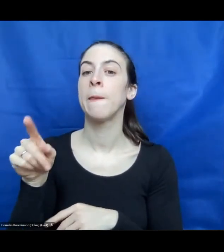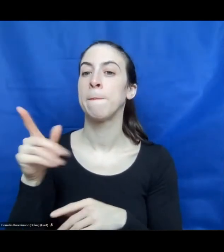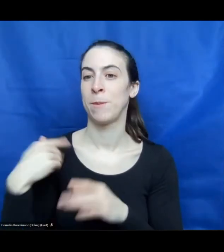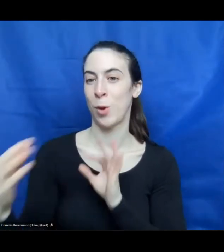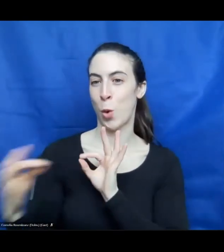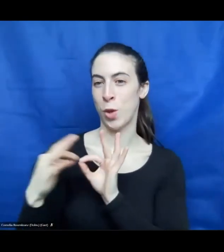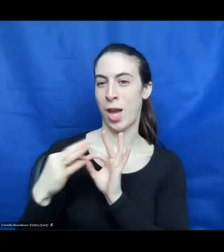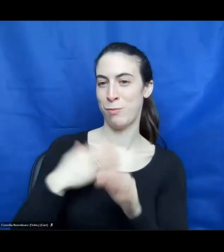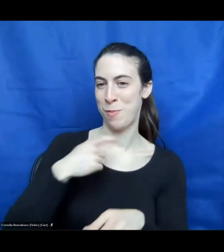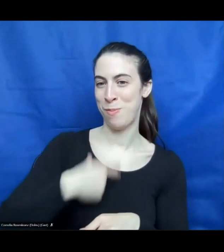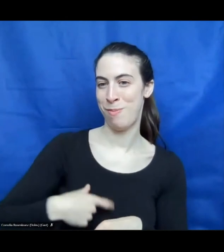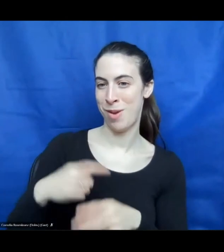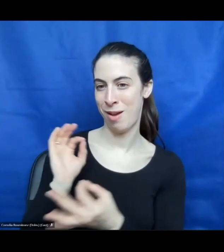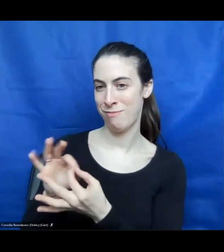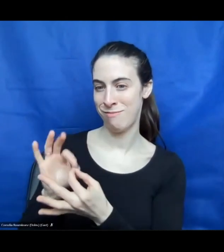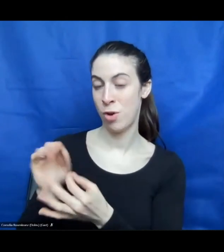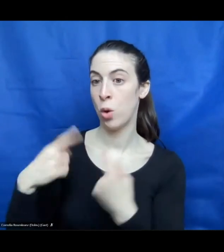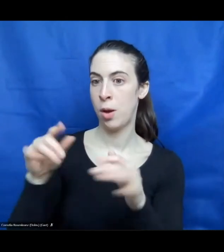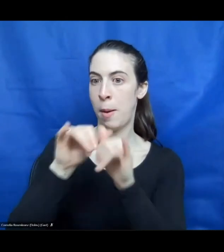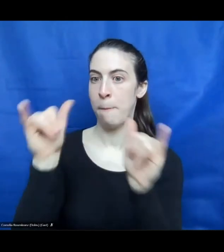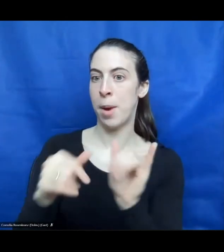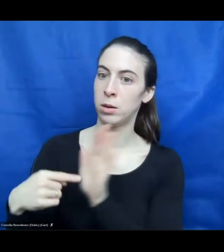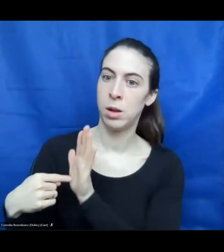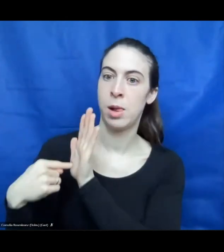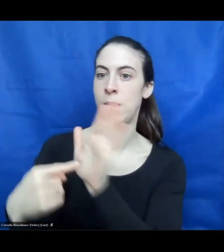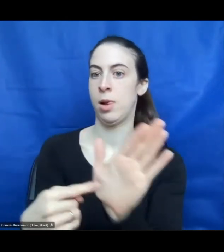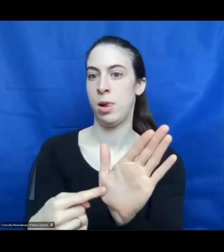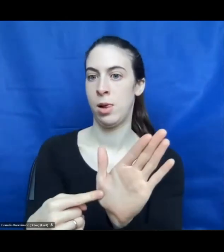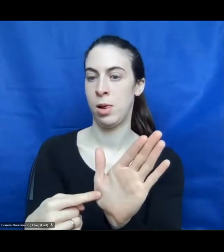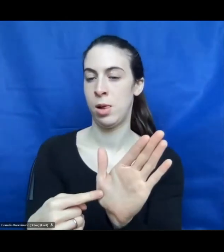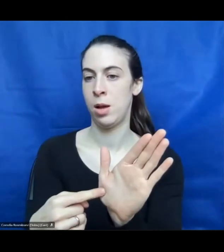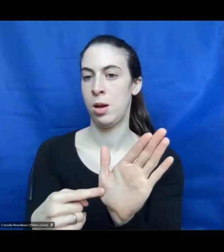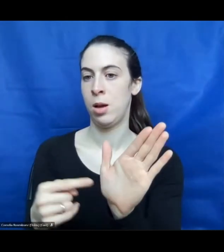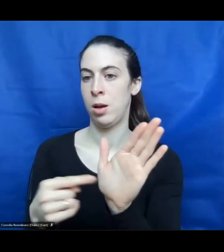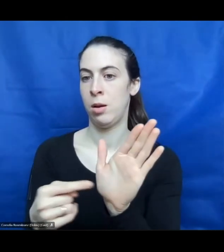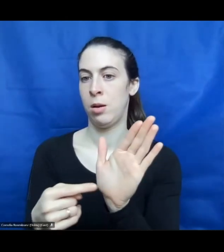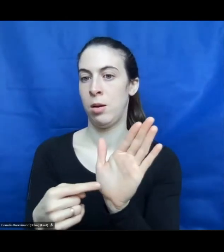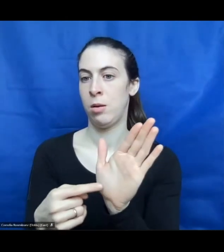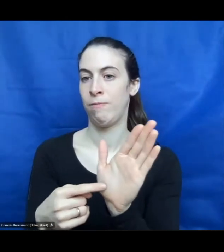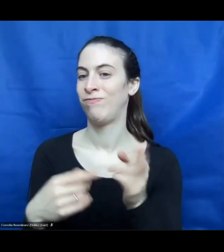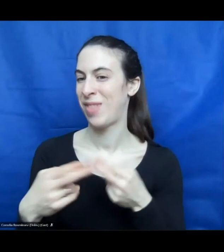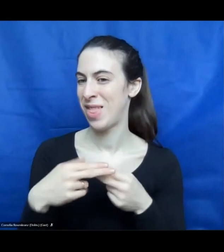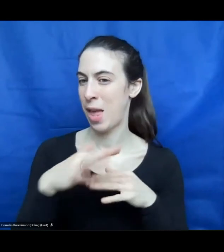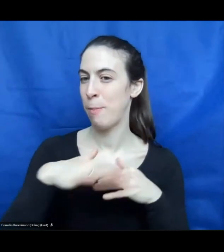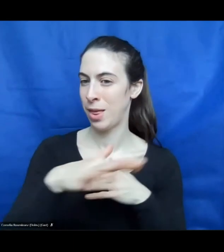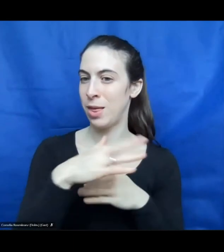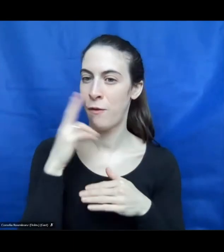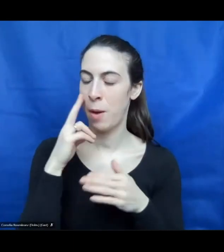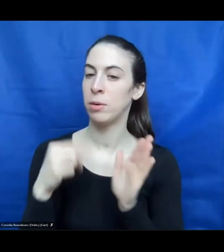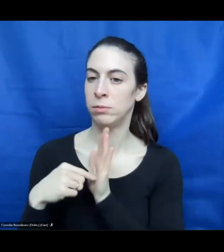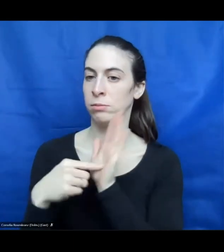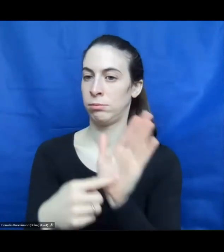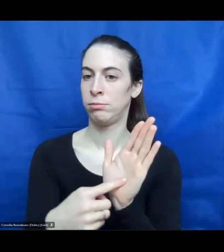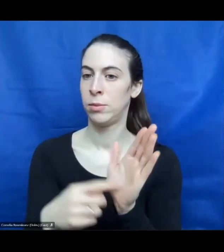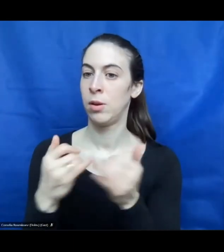and I showed the bank. This was really in the near of our company, how they can